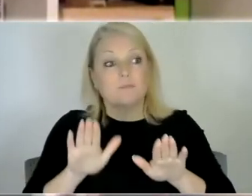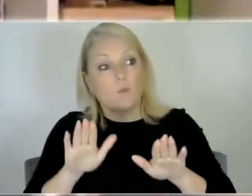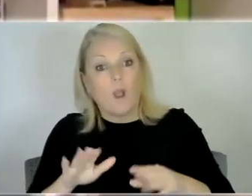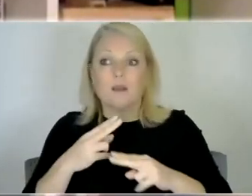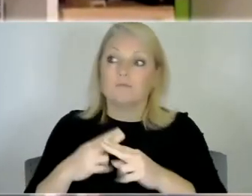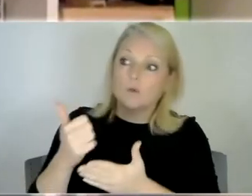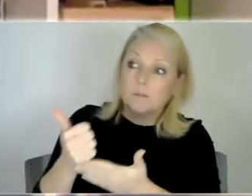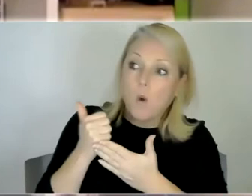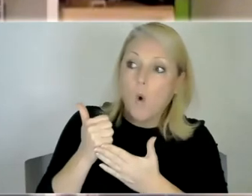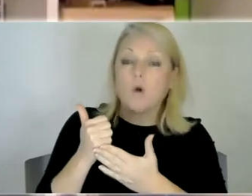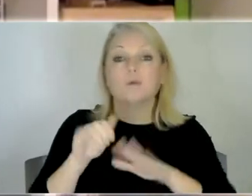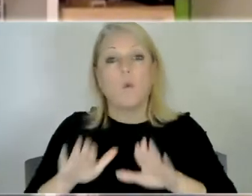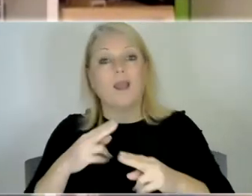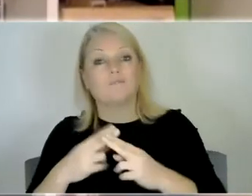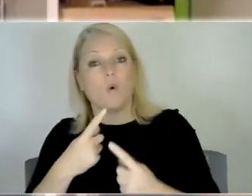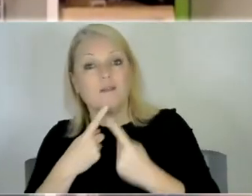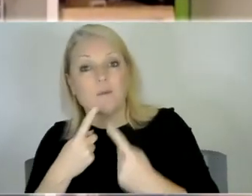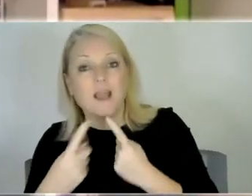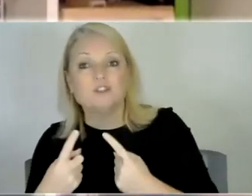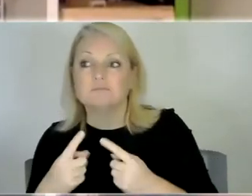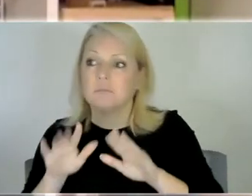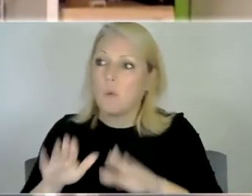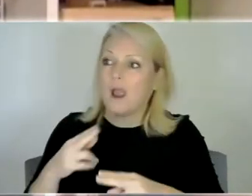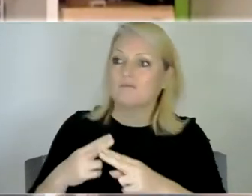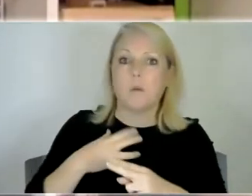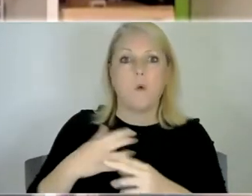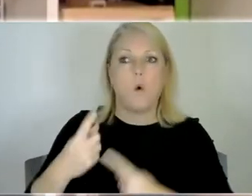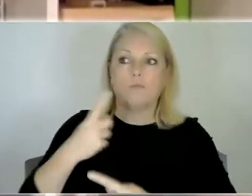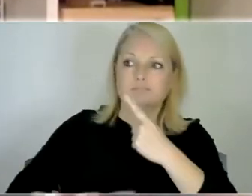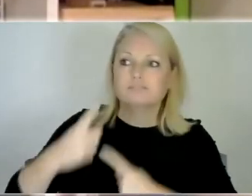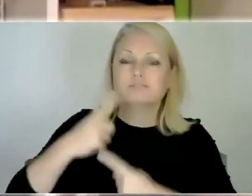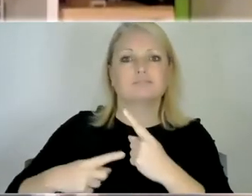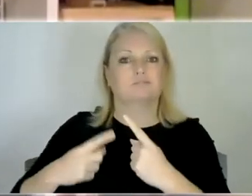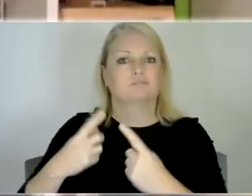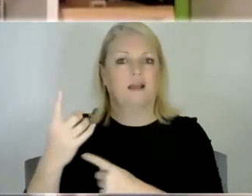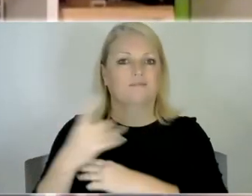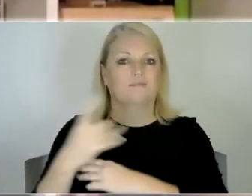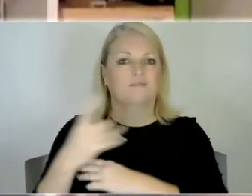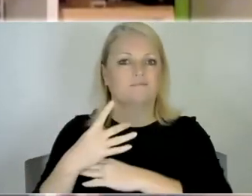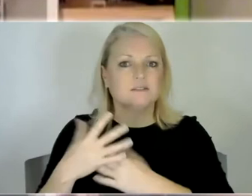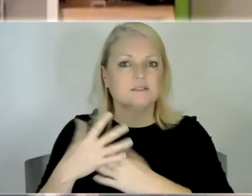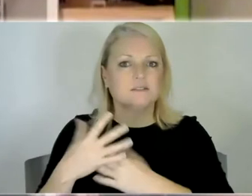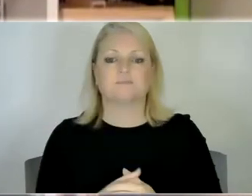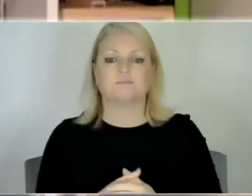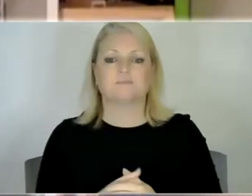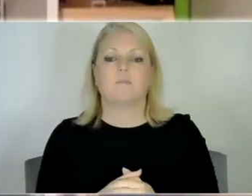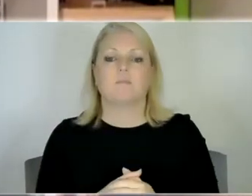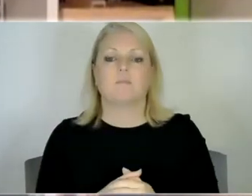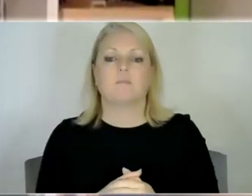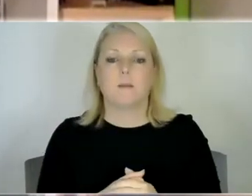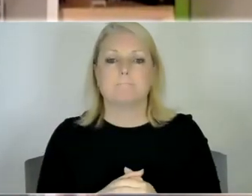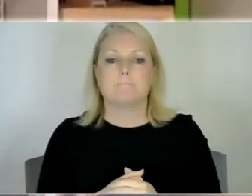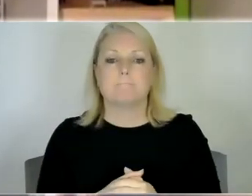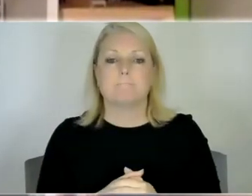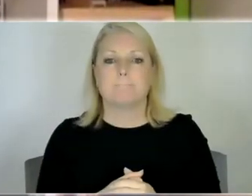or some knowledge or something to happen and I guess that sort of those first few months after